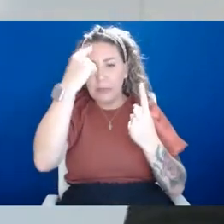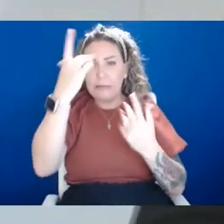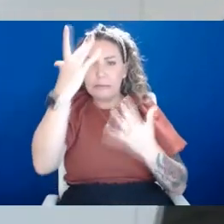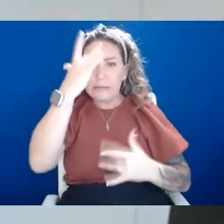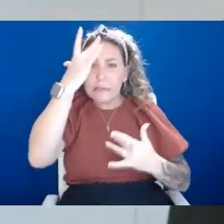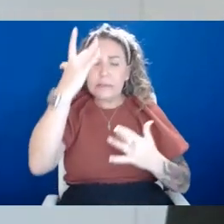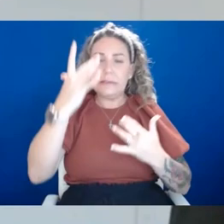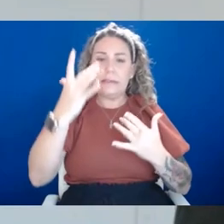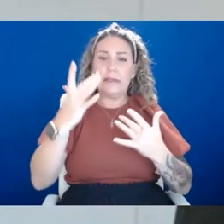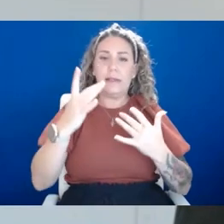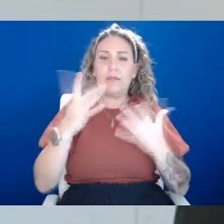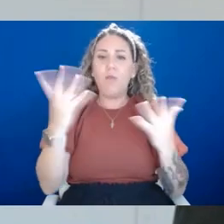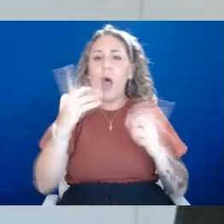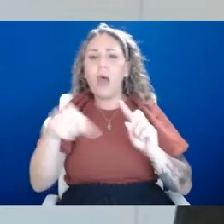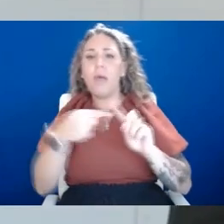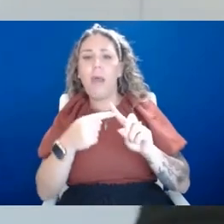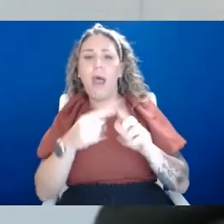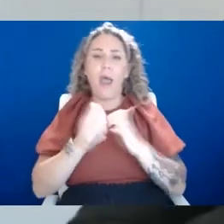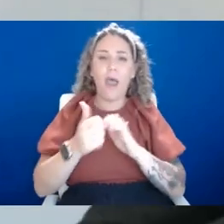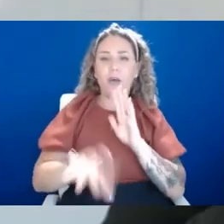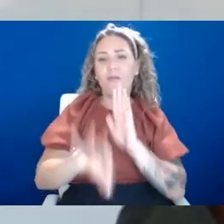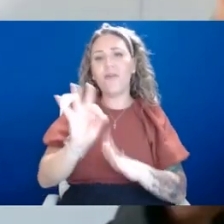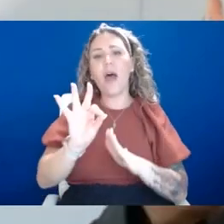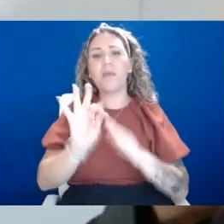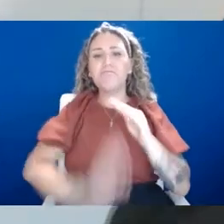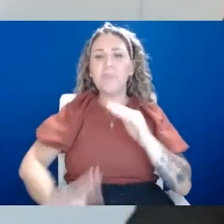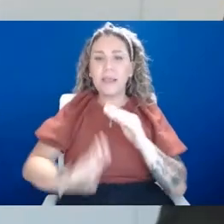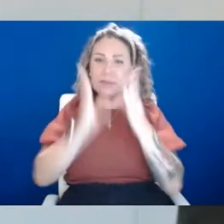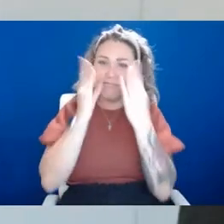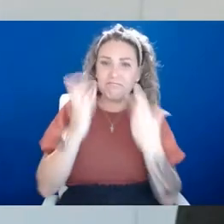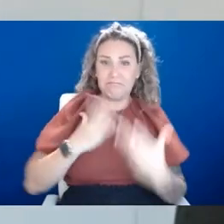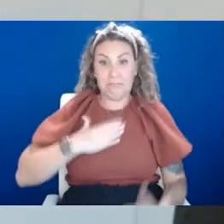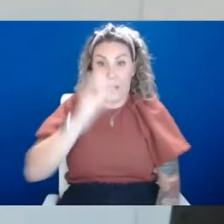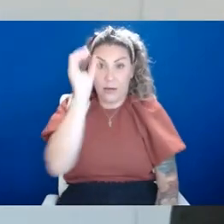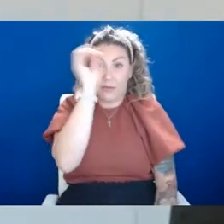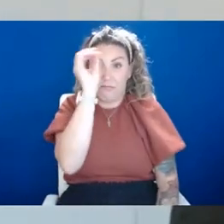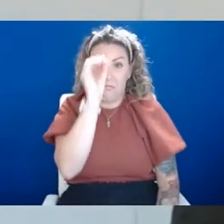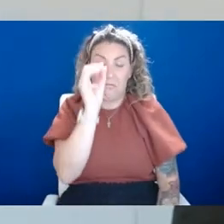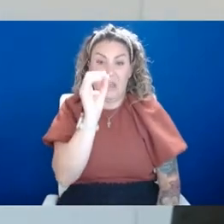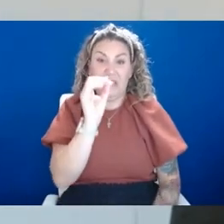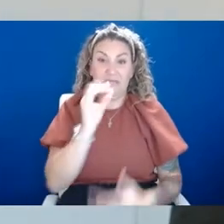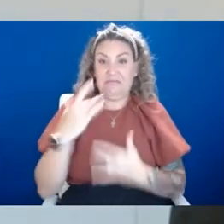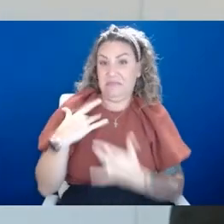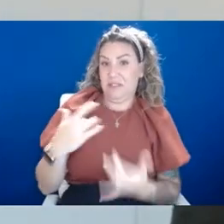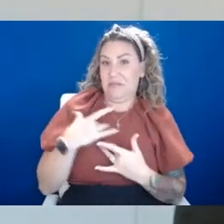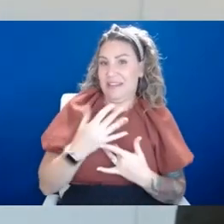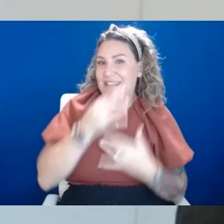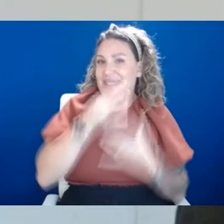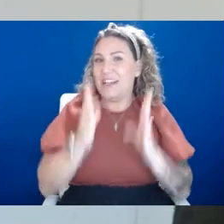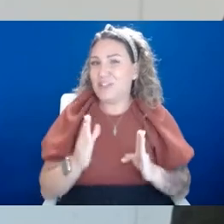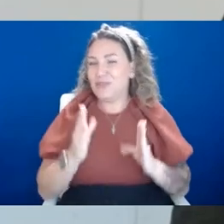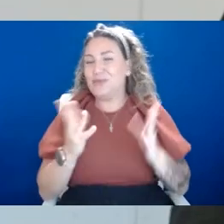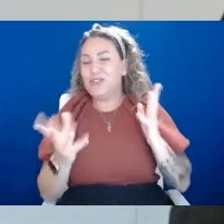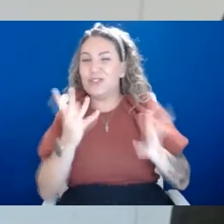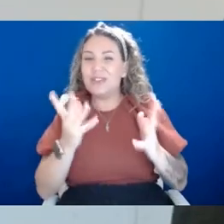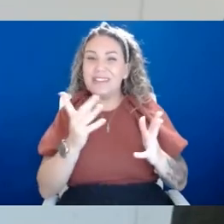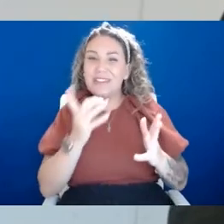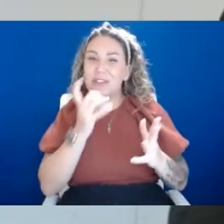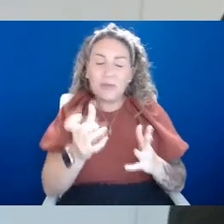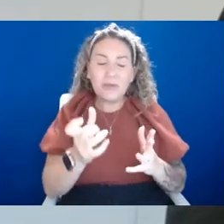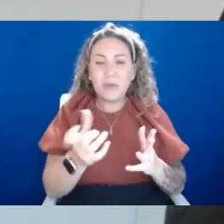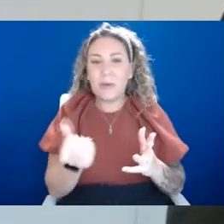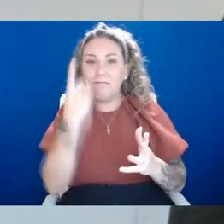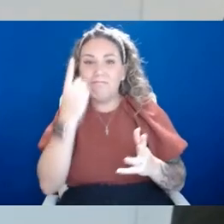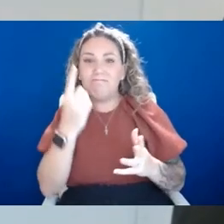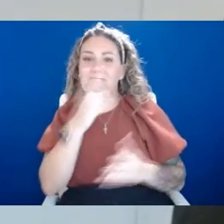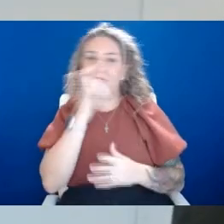find all this basic information that, in my opinion, I feel like usually the experts will miss because these are the basic things that are adding